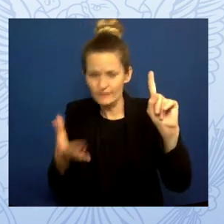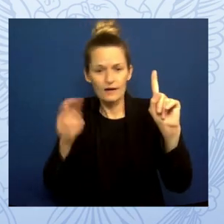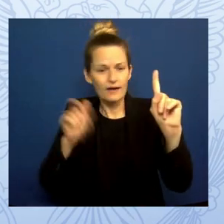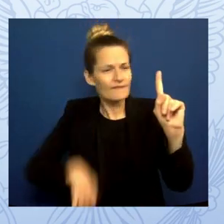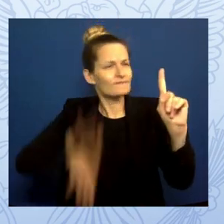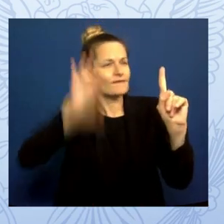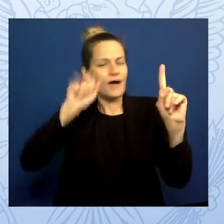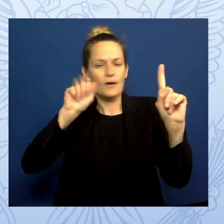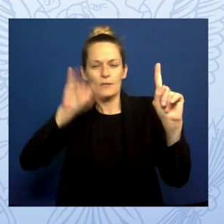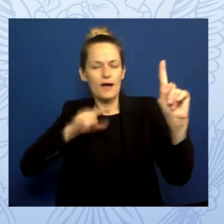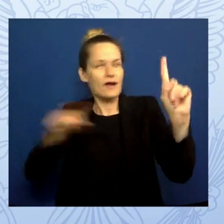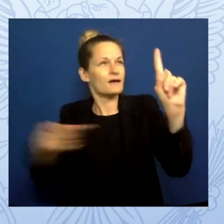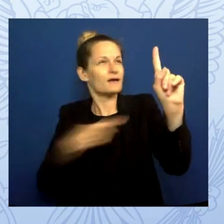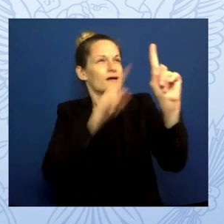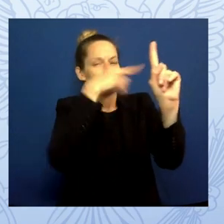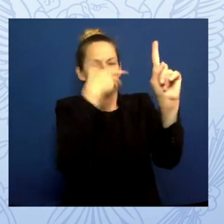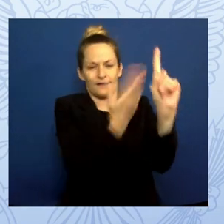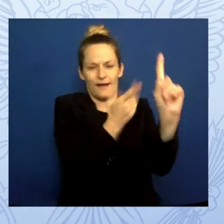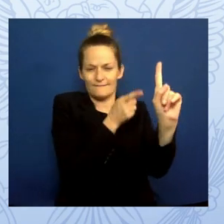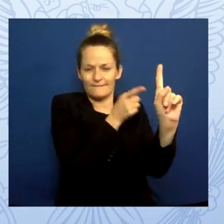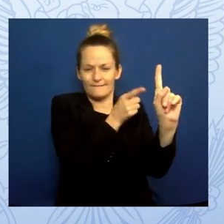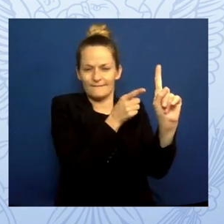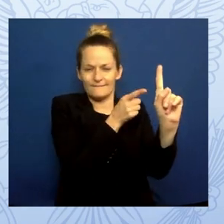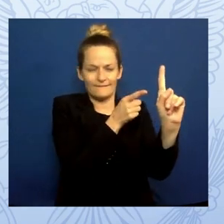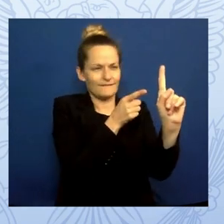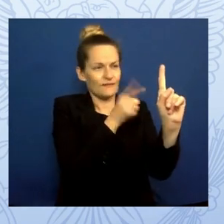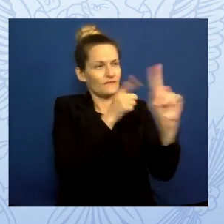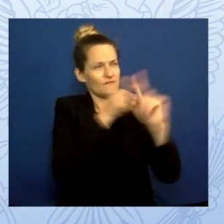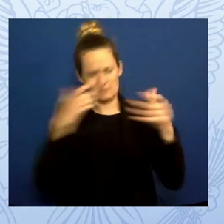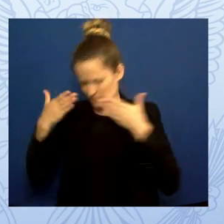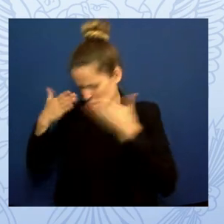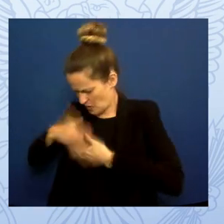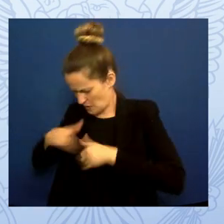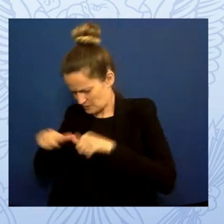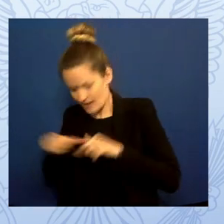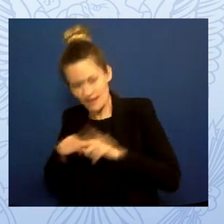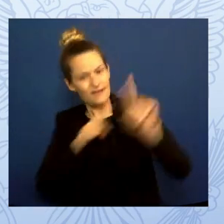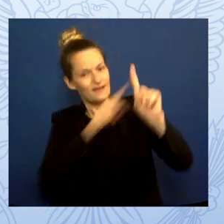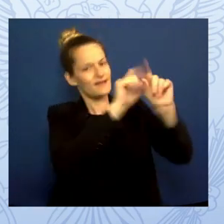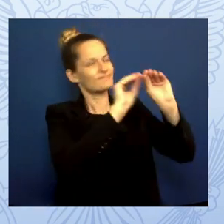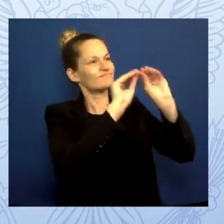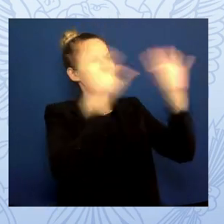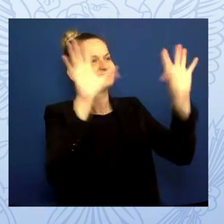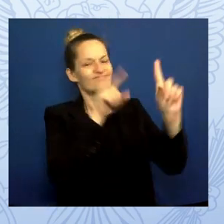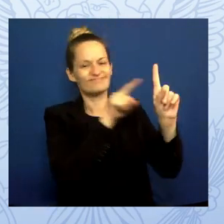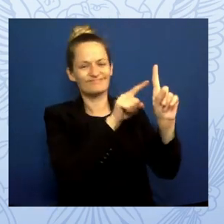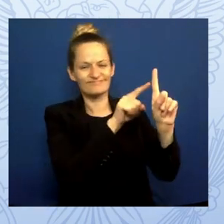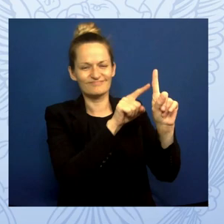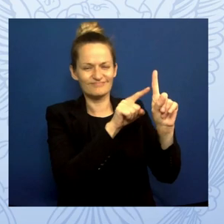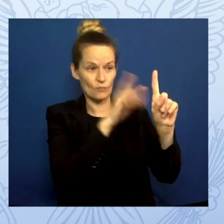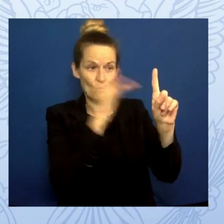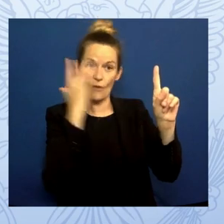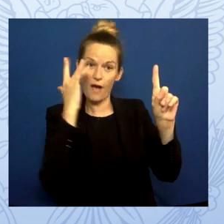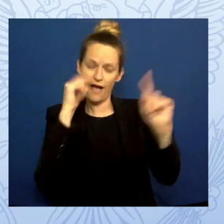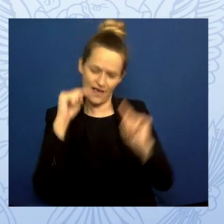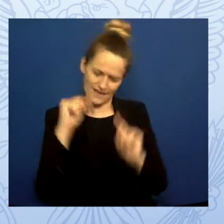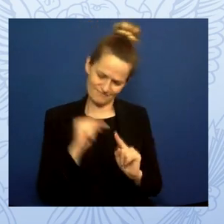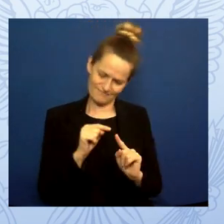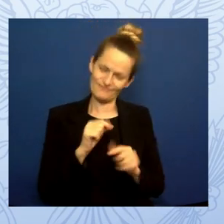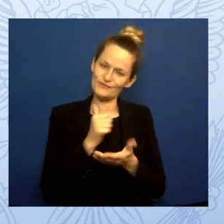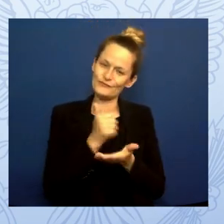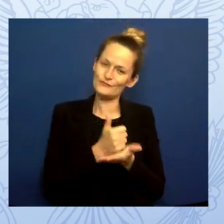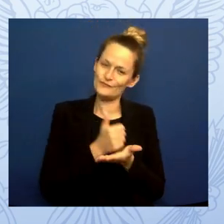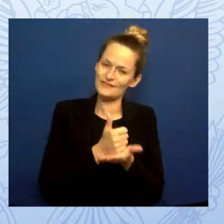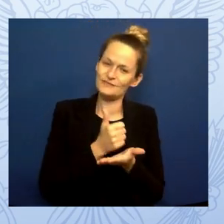toward the light. And they found it through treatment, through community, through storytelling, and other